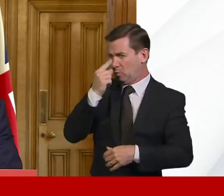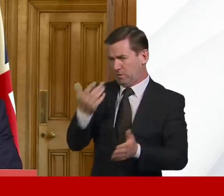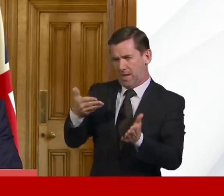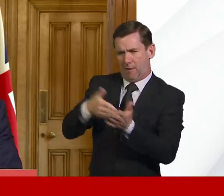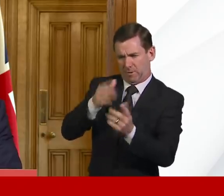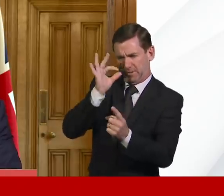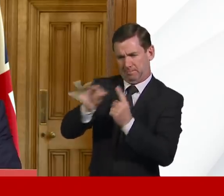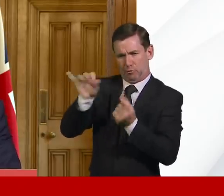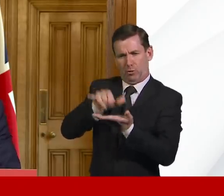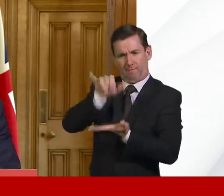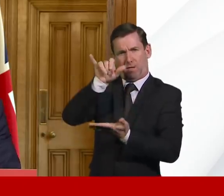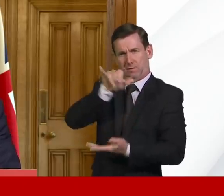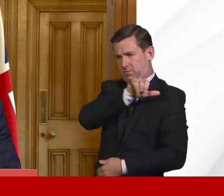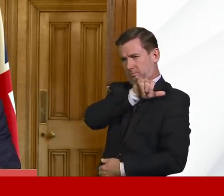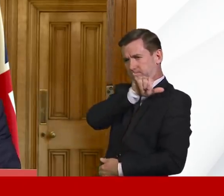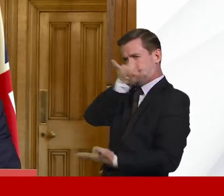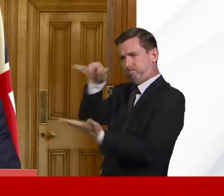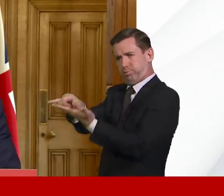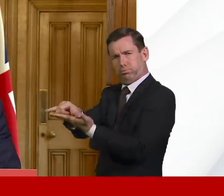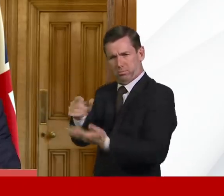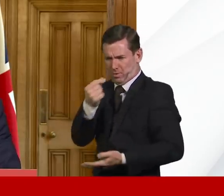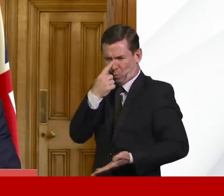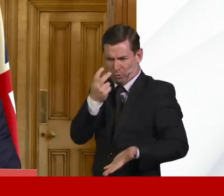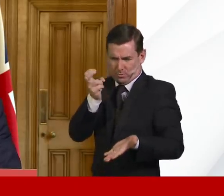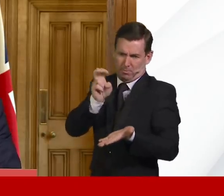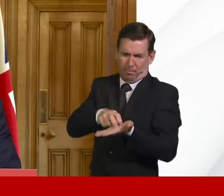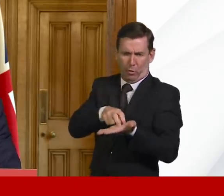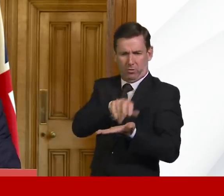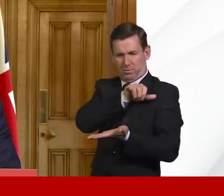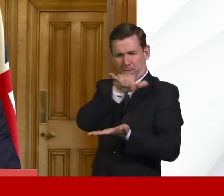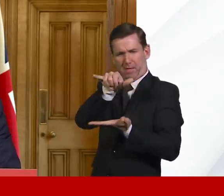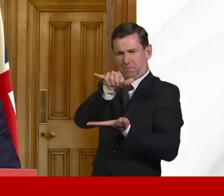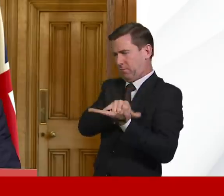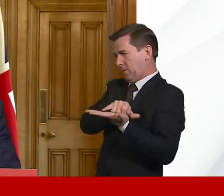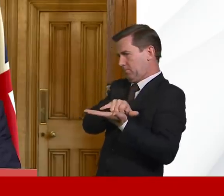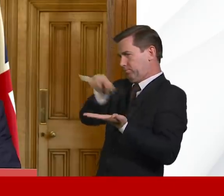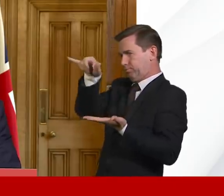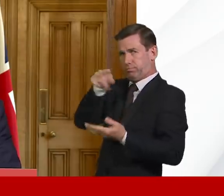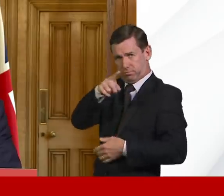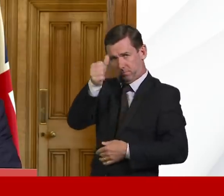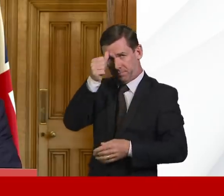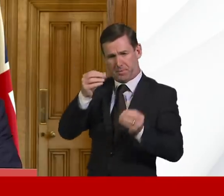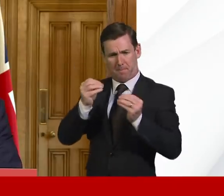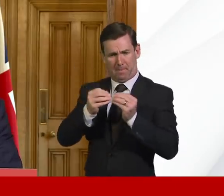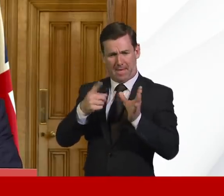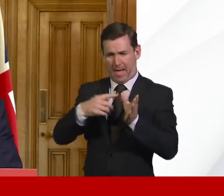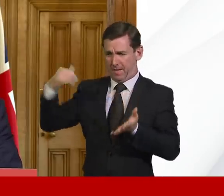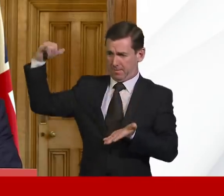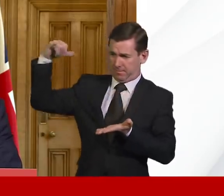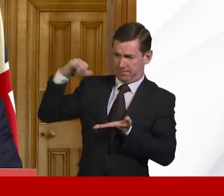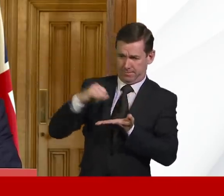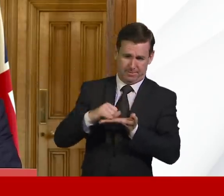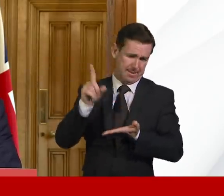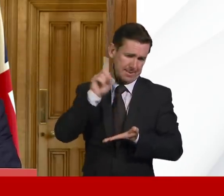exceptional circumstances, for instance, by chartering. And as you know, a British Airways charter flight arrived back from Peru